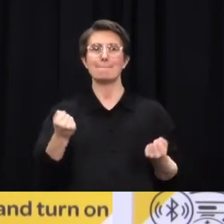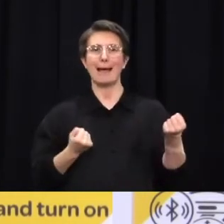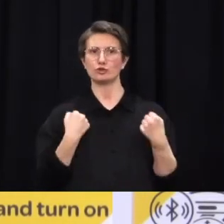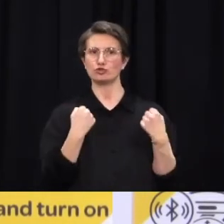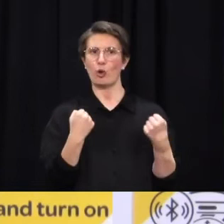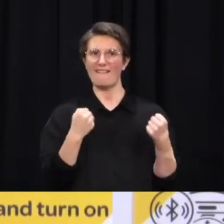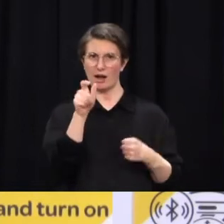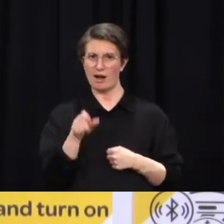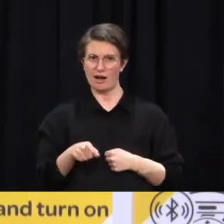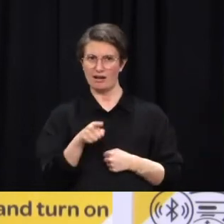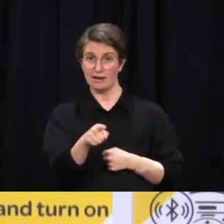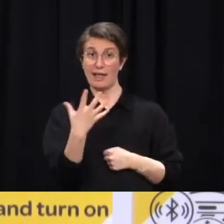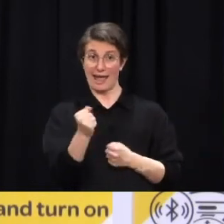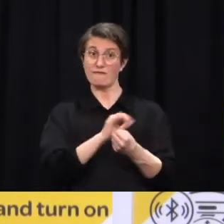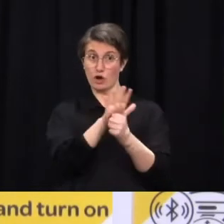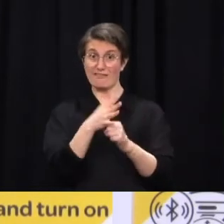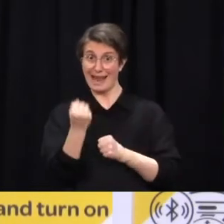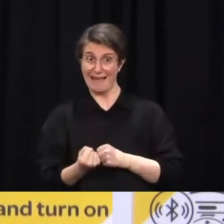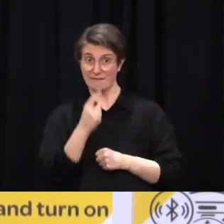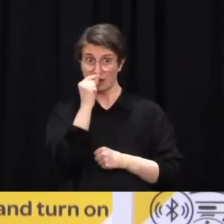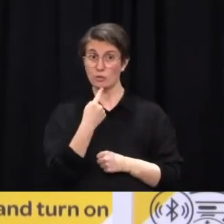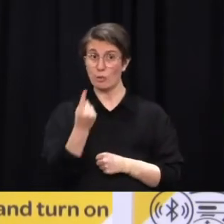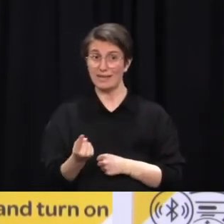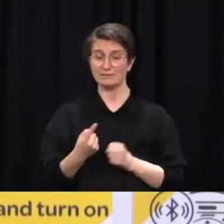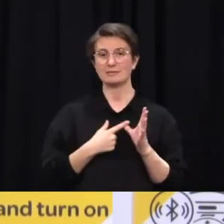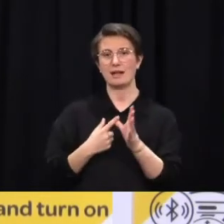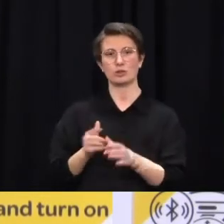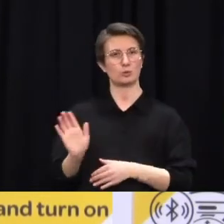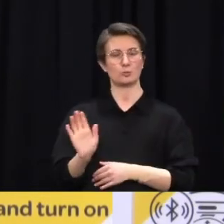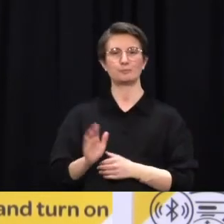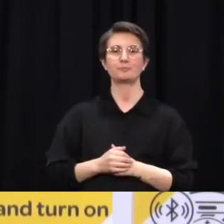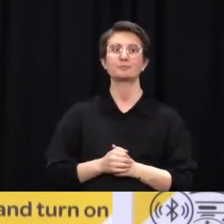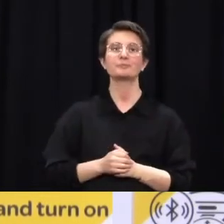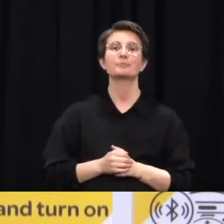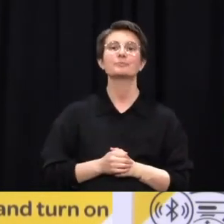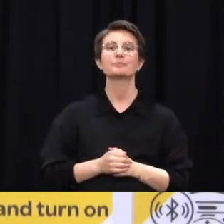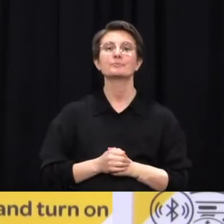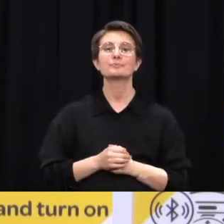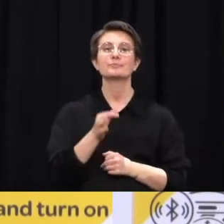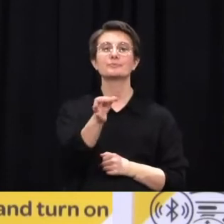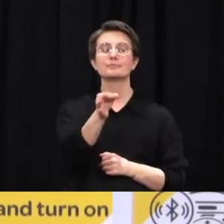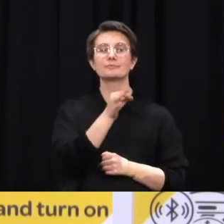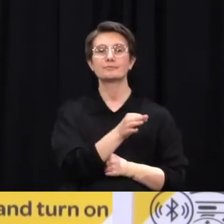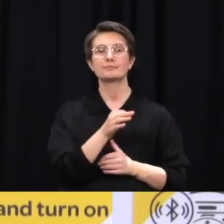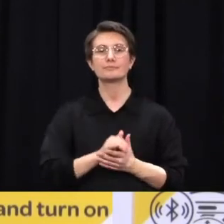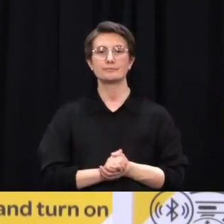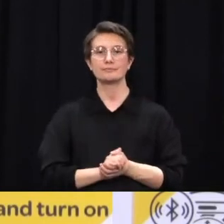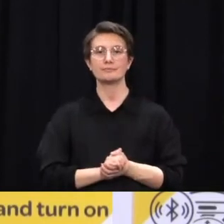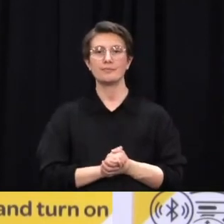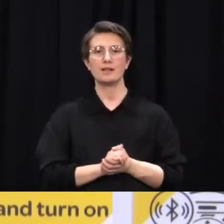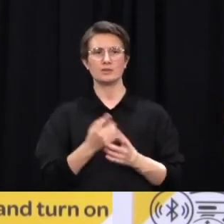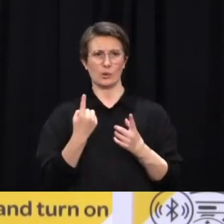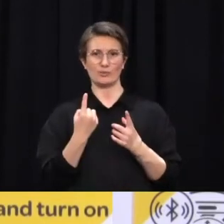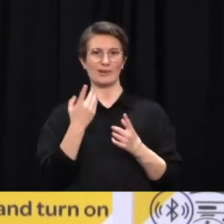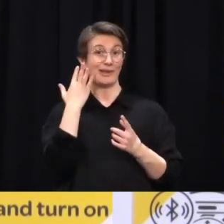No, not that I'm aware of. You just mentioned at the beginning, both of you pointed out about the not going to the dairy